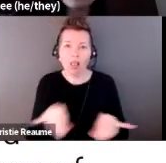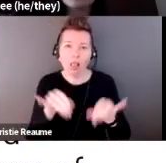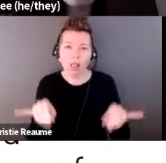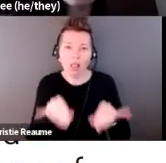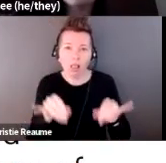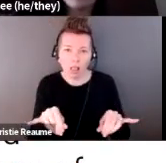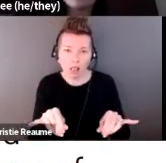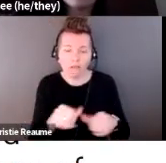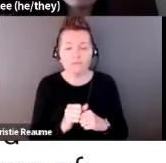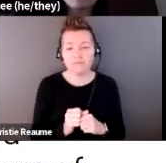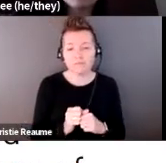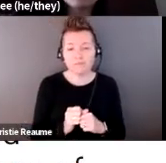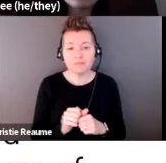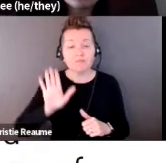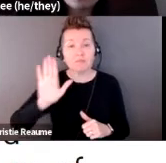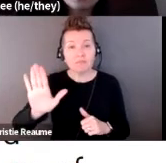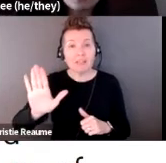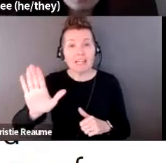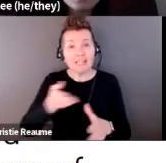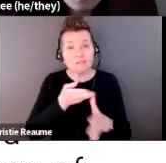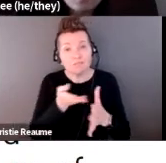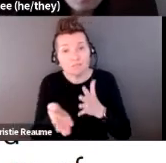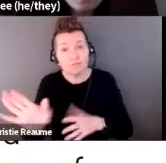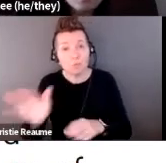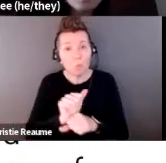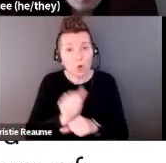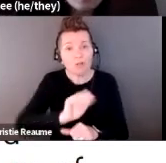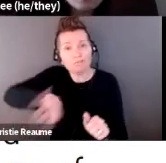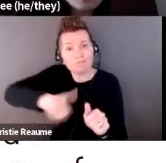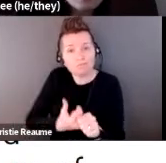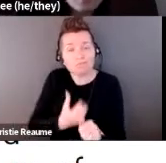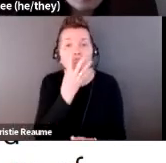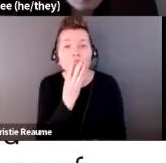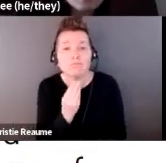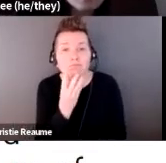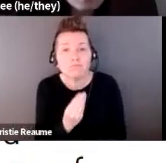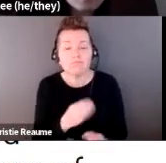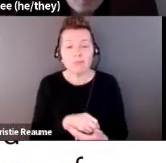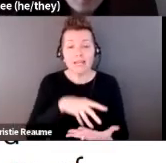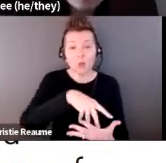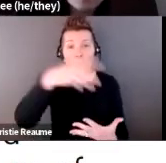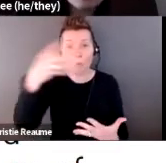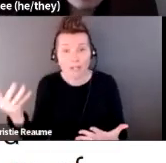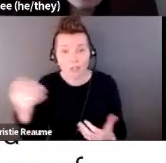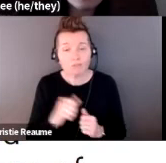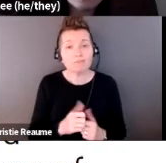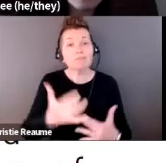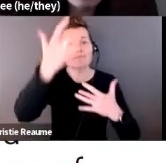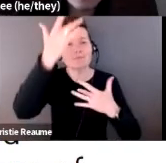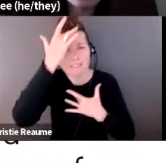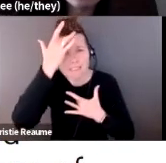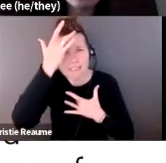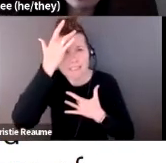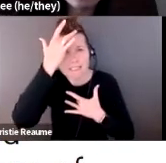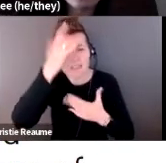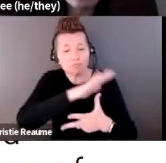practice is cradled by embedded Jewishness, queerness, and sickness as purviews and